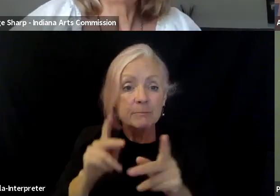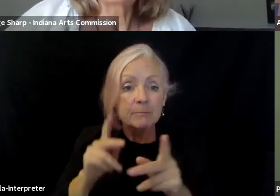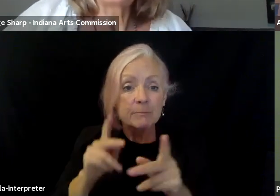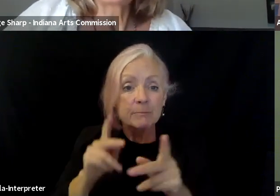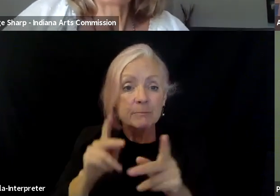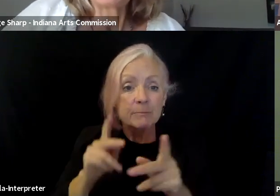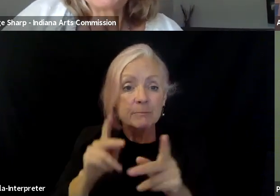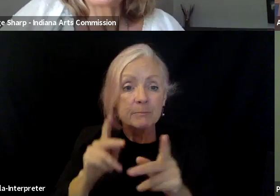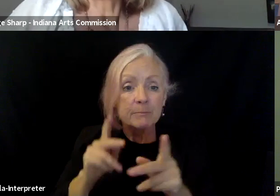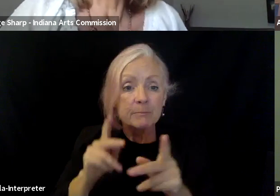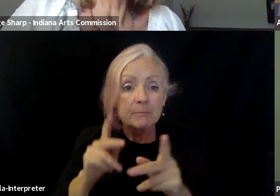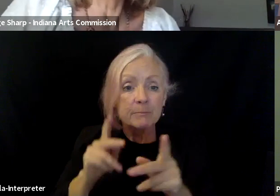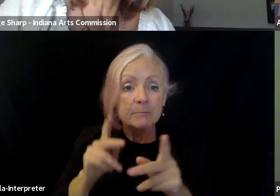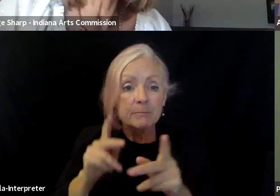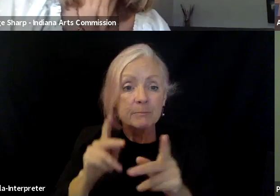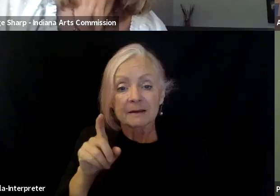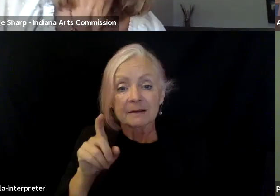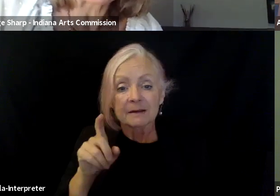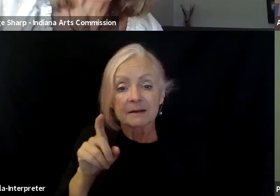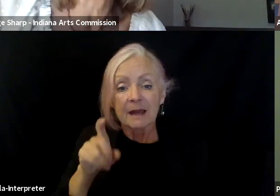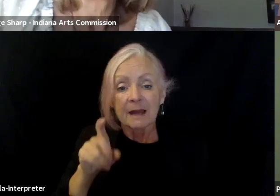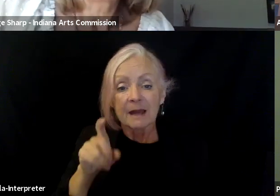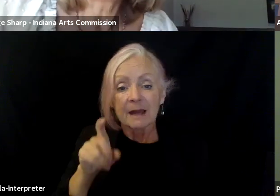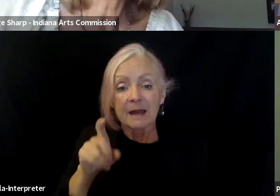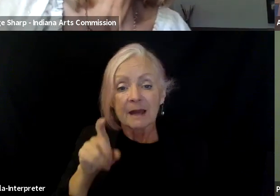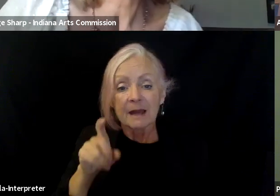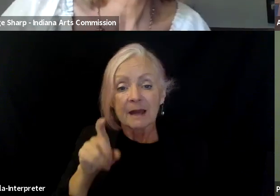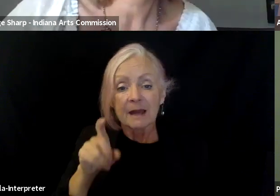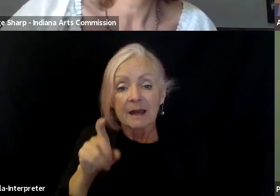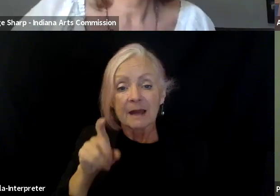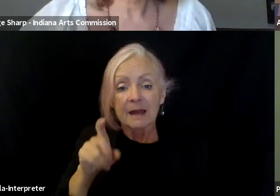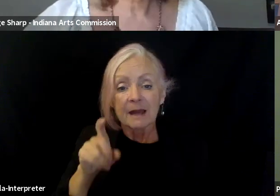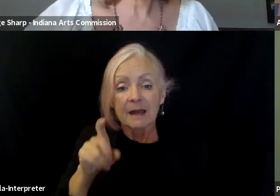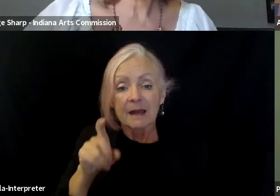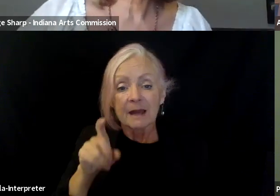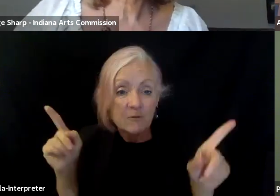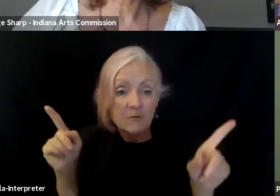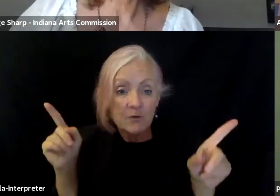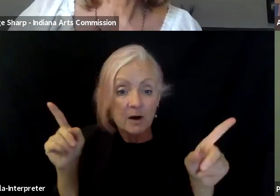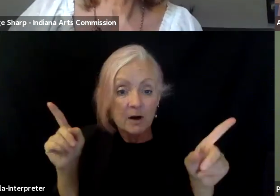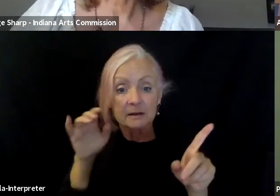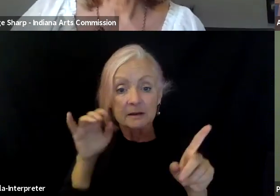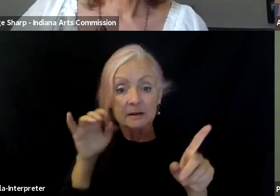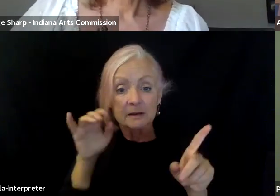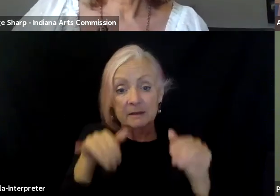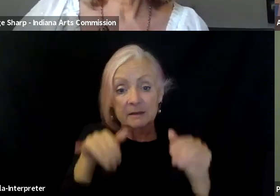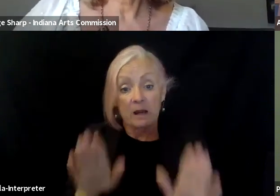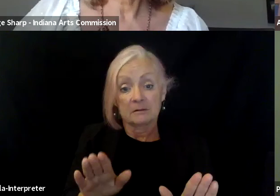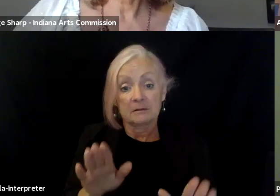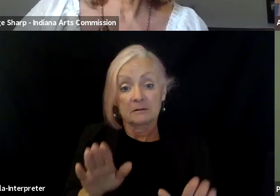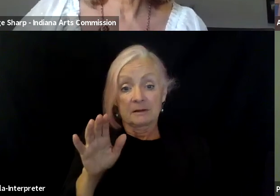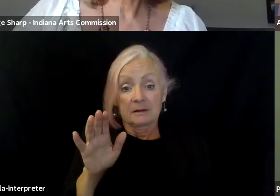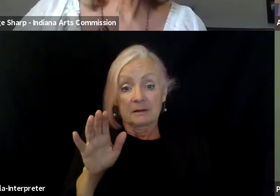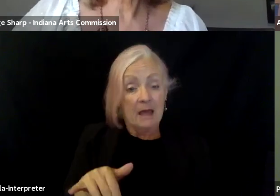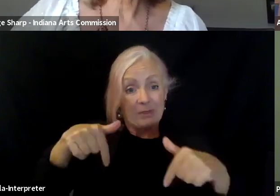differently than you have before. And that's great. That is what this work is all about. And